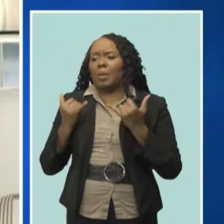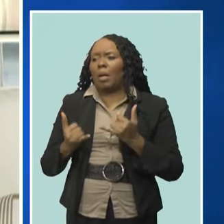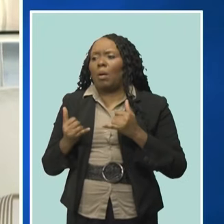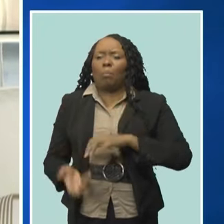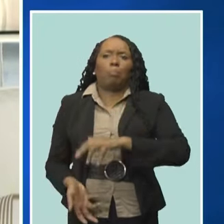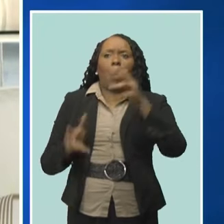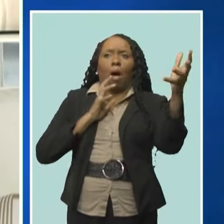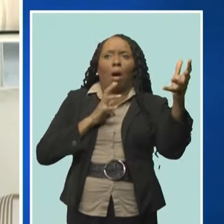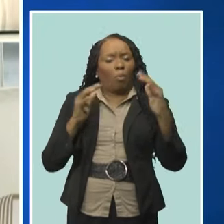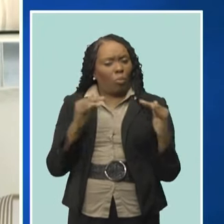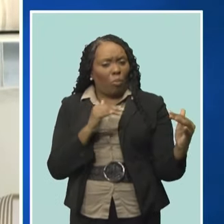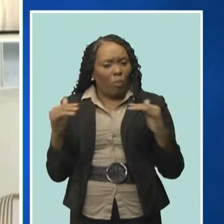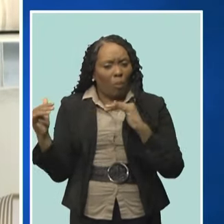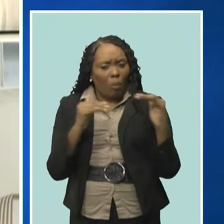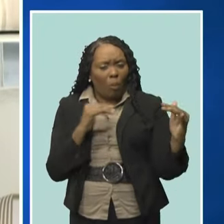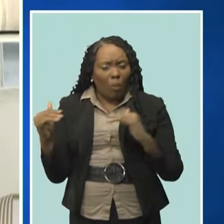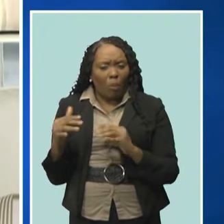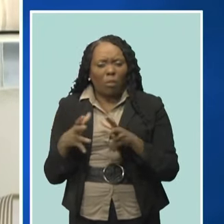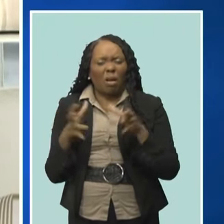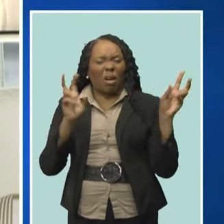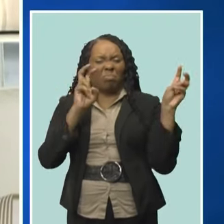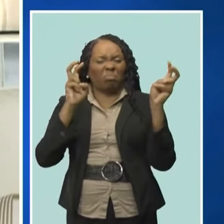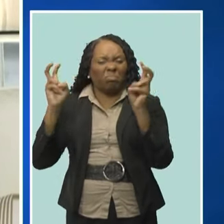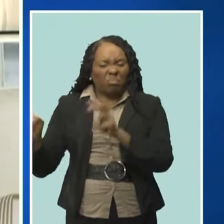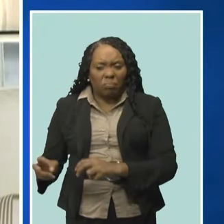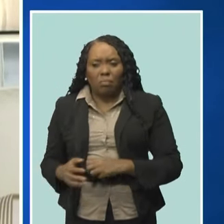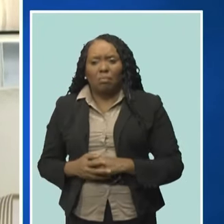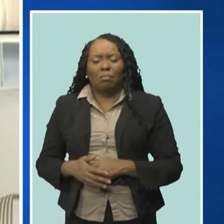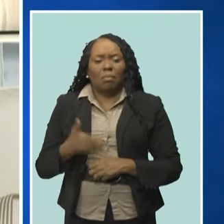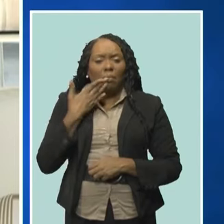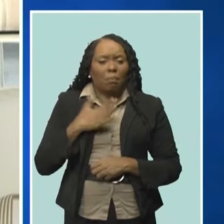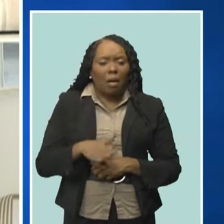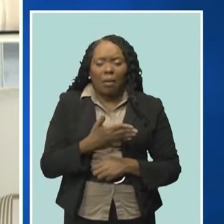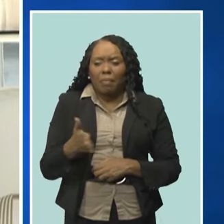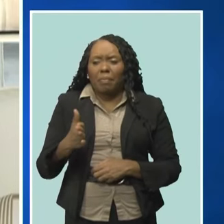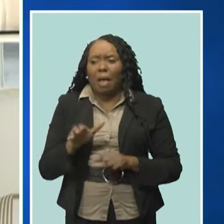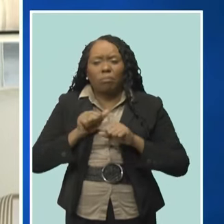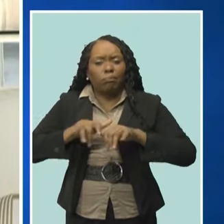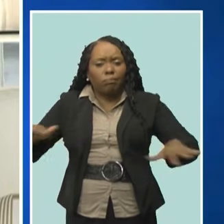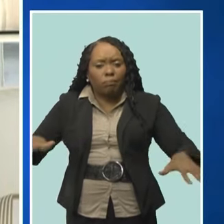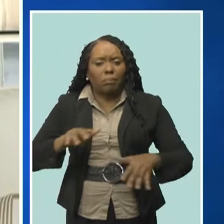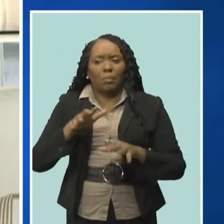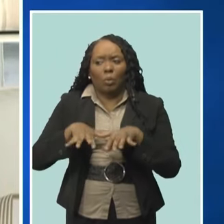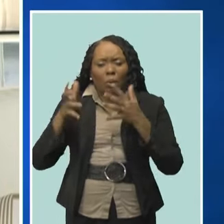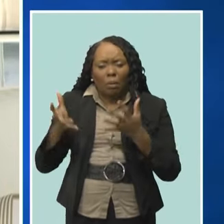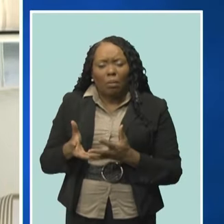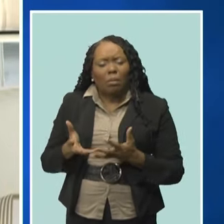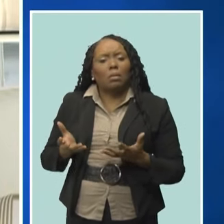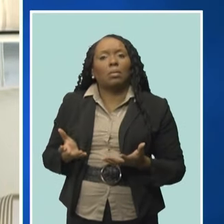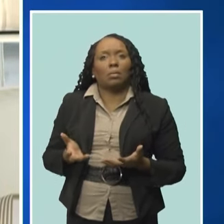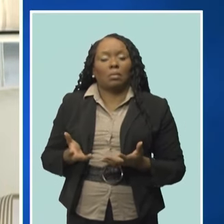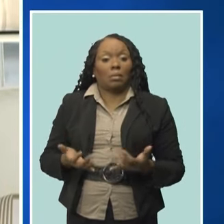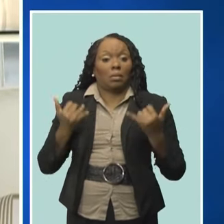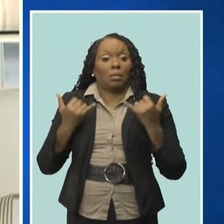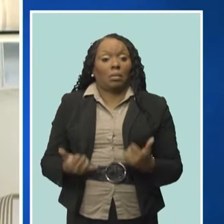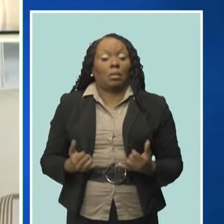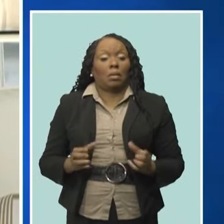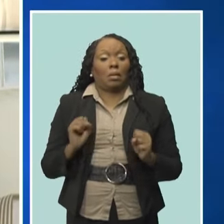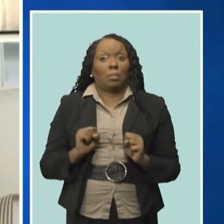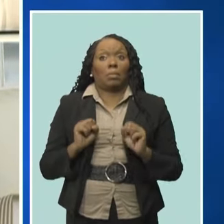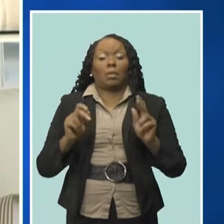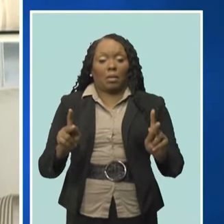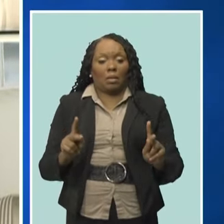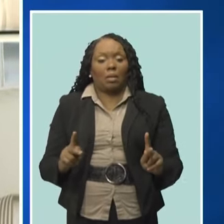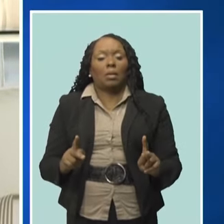sorts of issues are happening. There's bad things happening literally around the world. So here's an opportunity to put